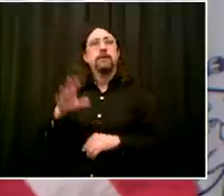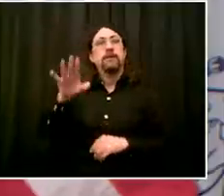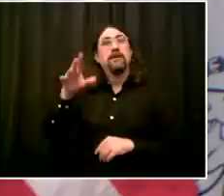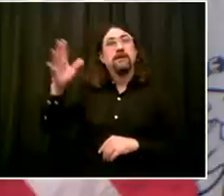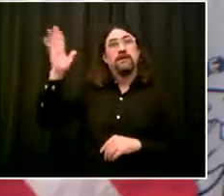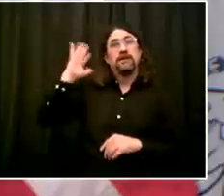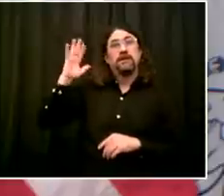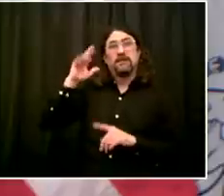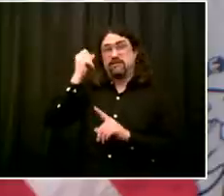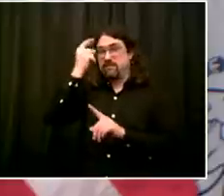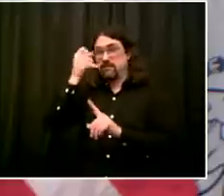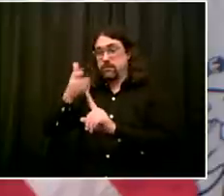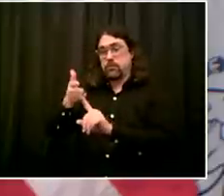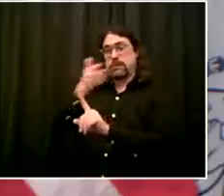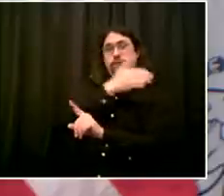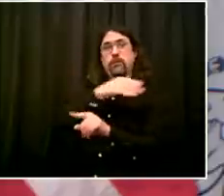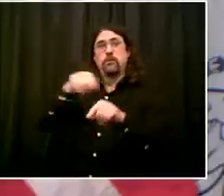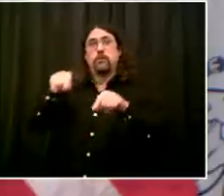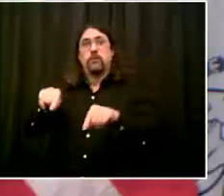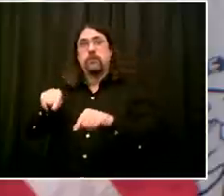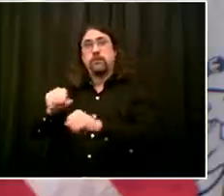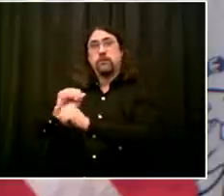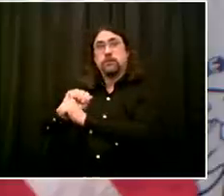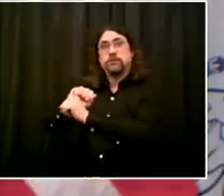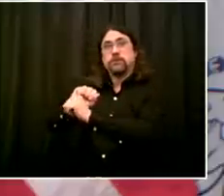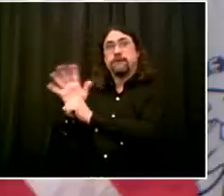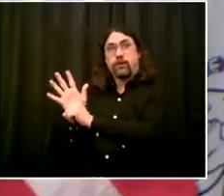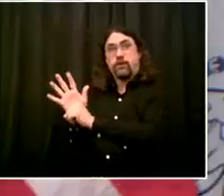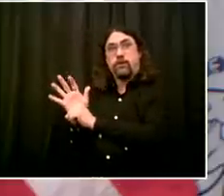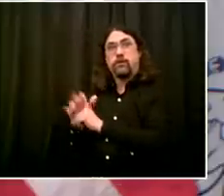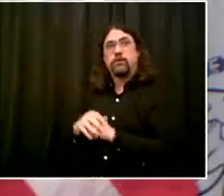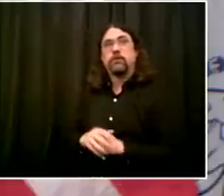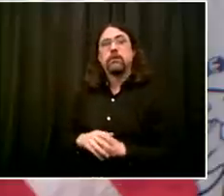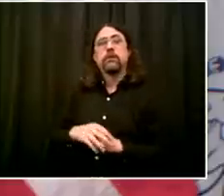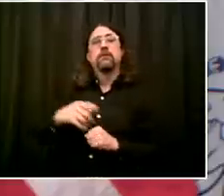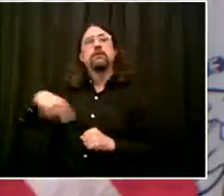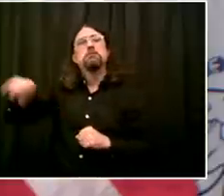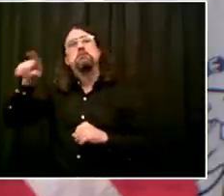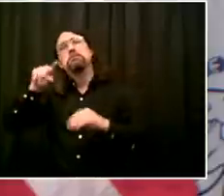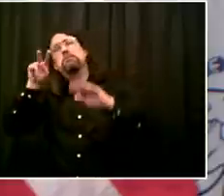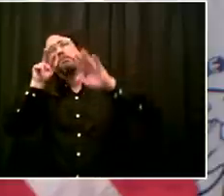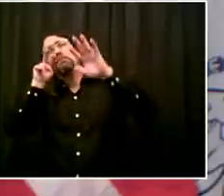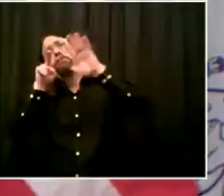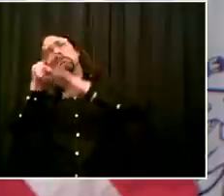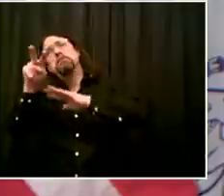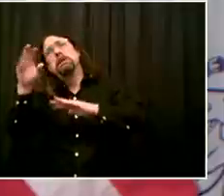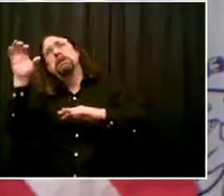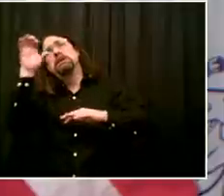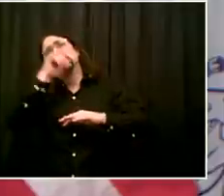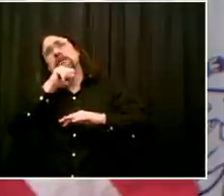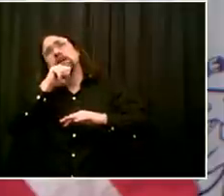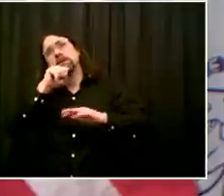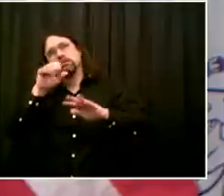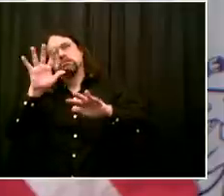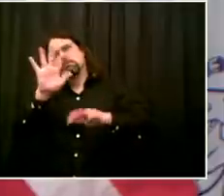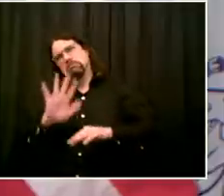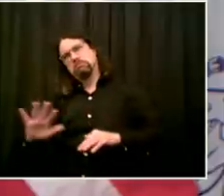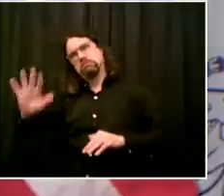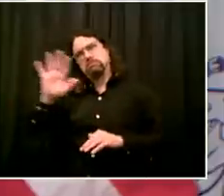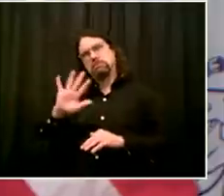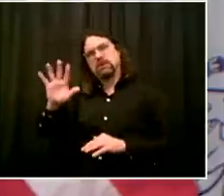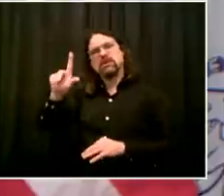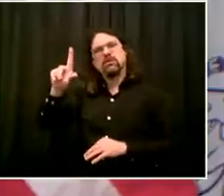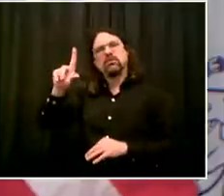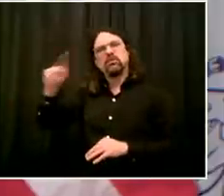was social, part of that was because they needed food. This week we'll be serving 59,000 people who the senior centers provided, uh,